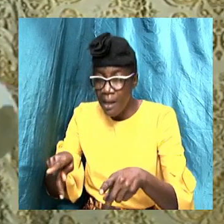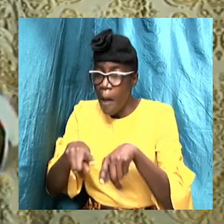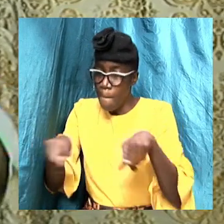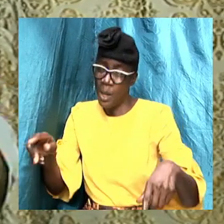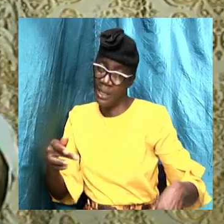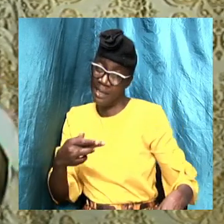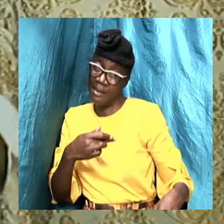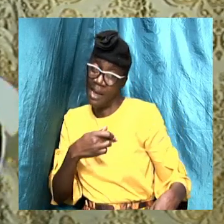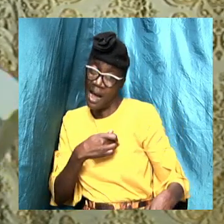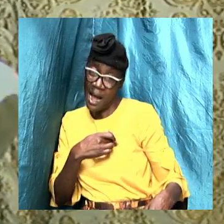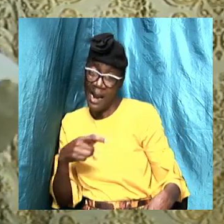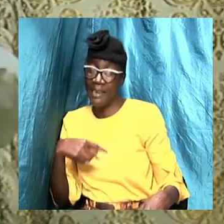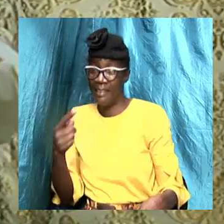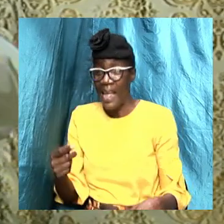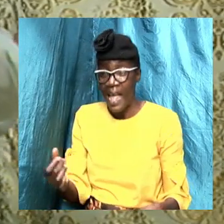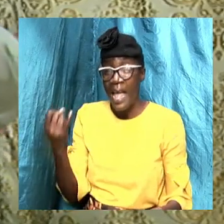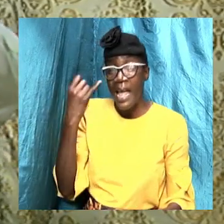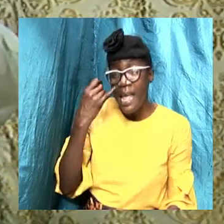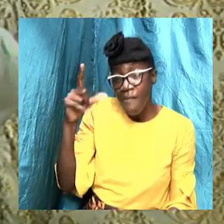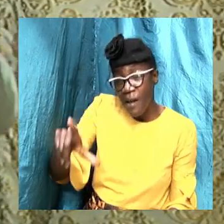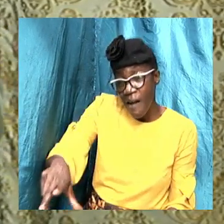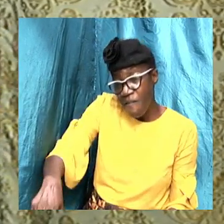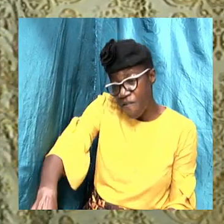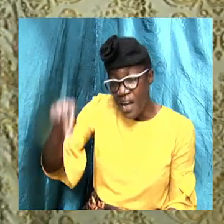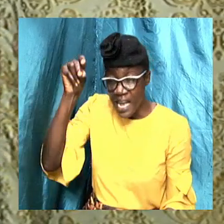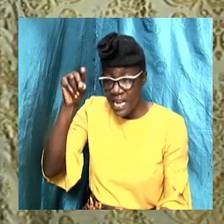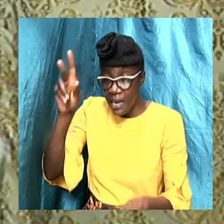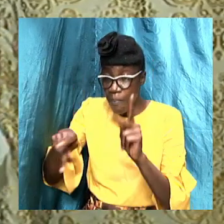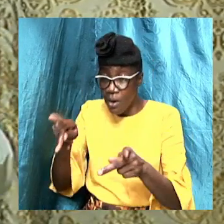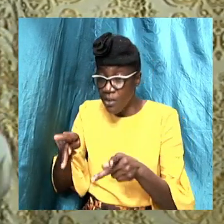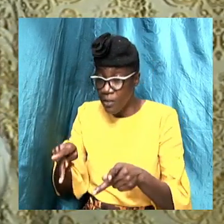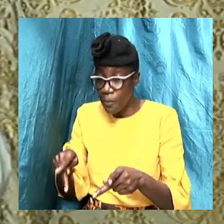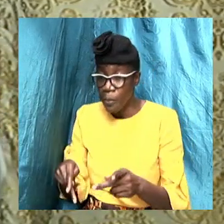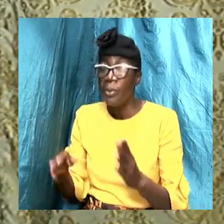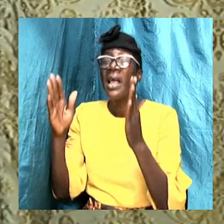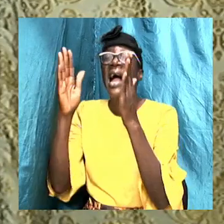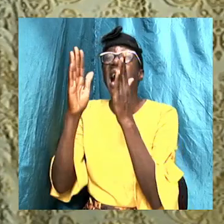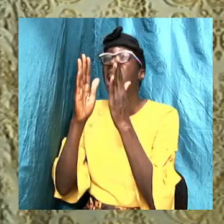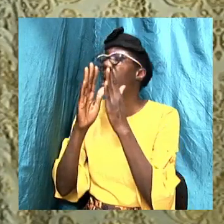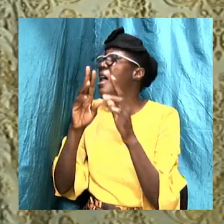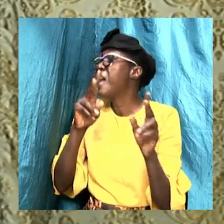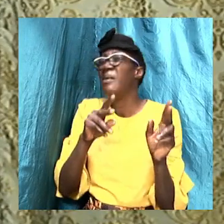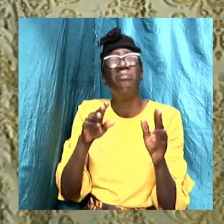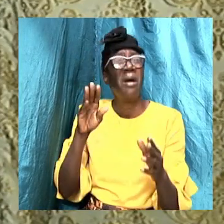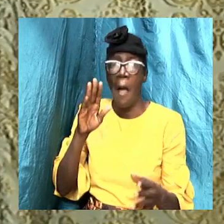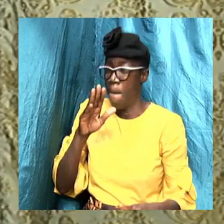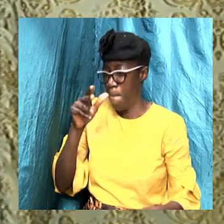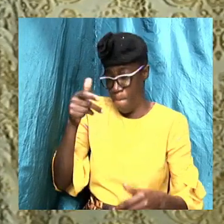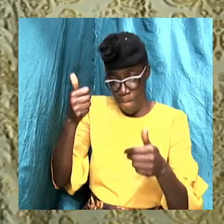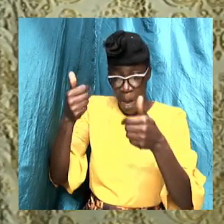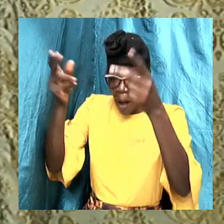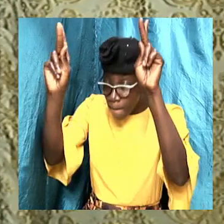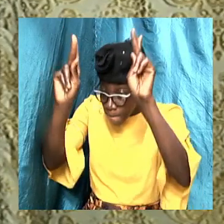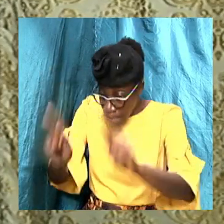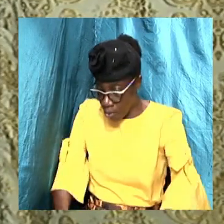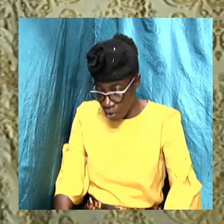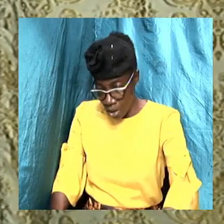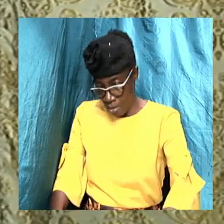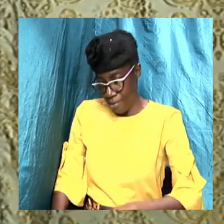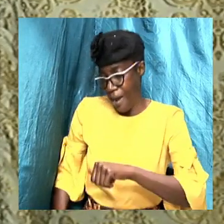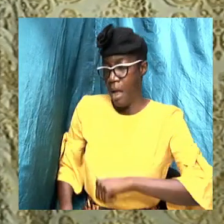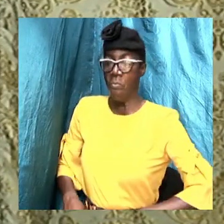if I find the person, I would say, ask the person, the person put down his pride now and was willing to